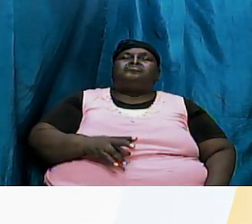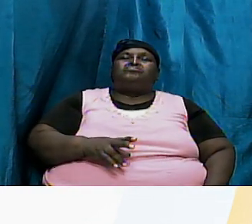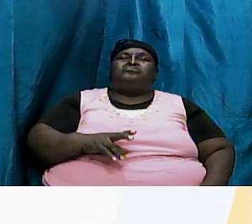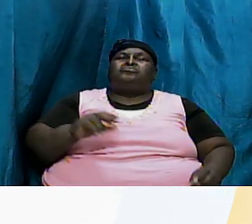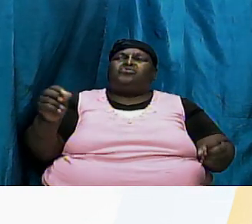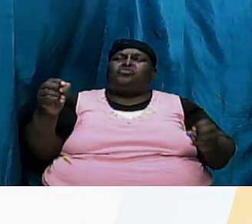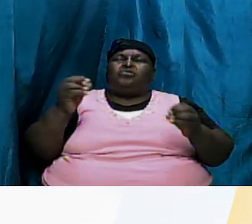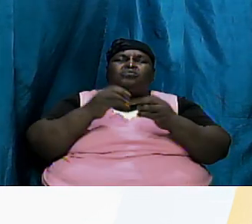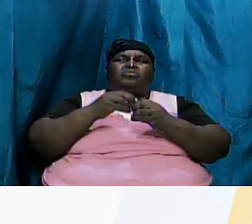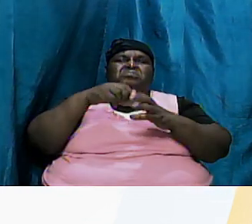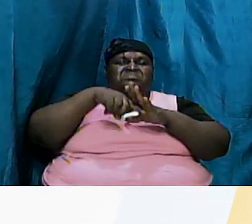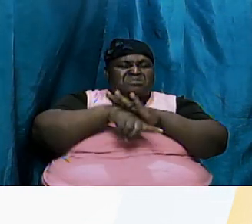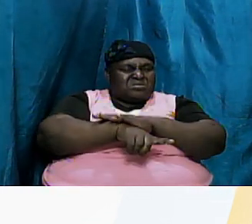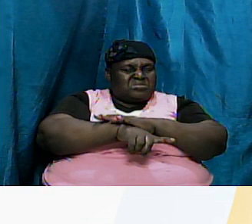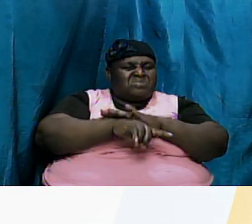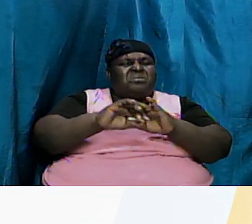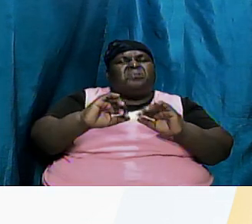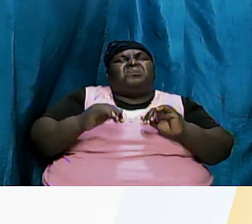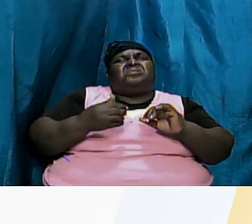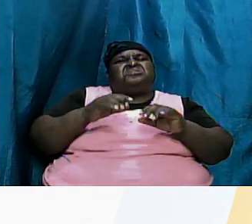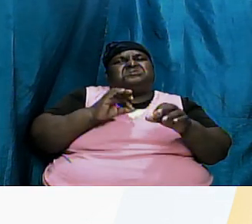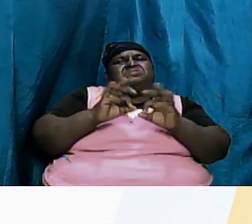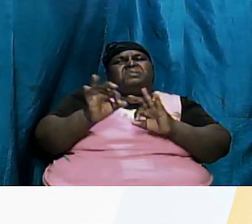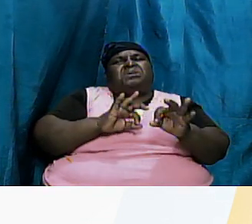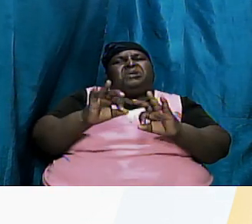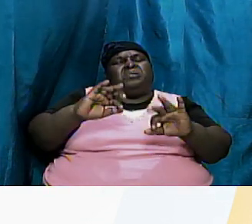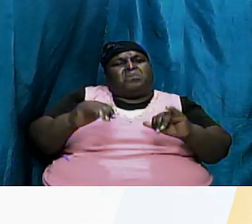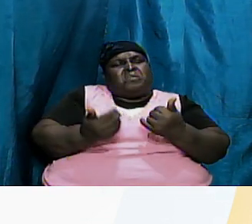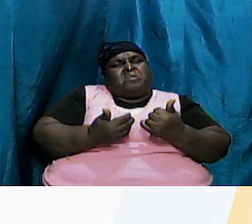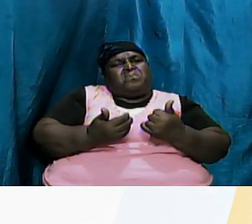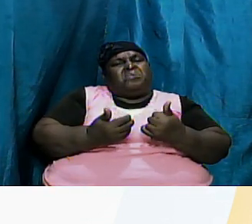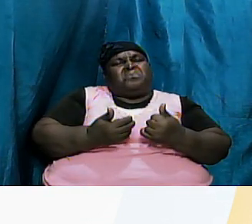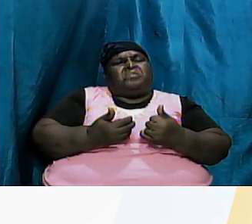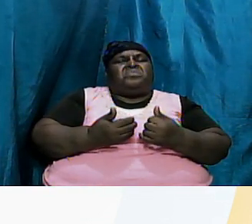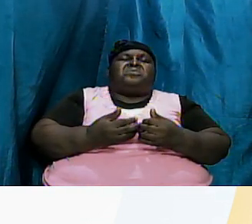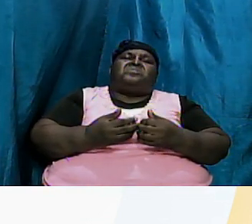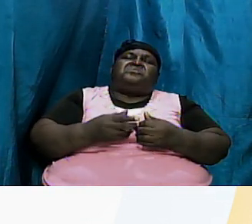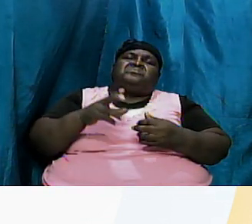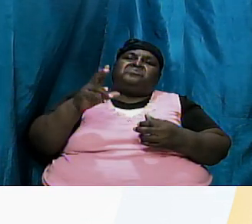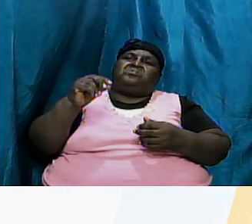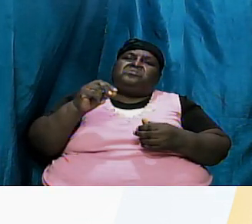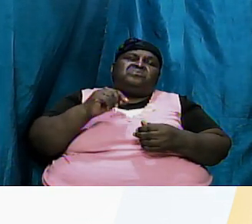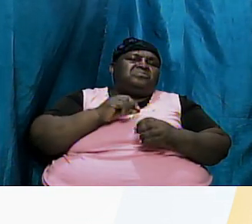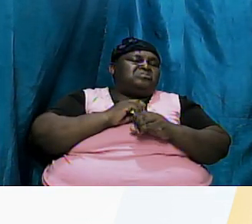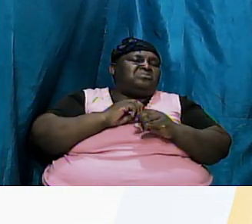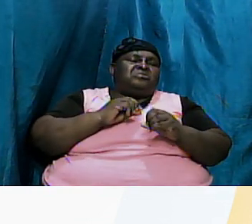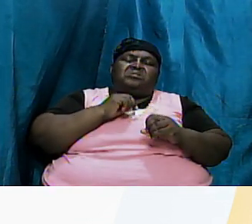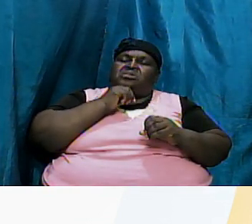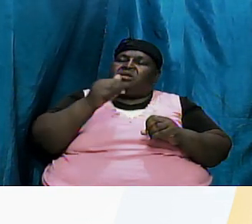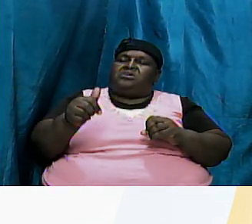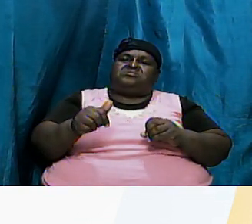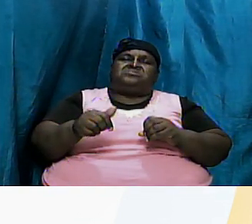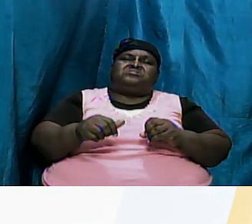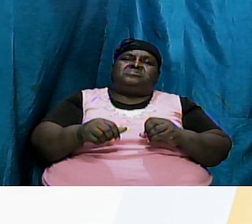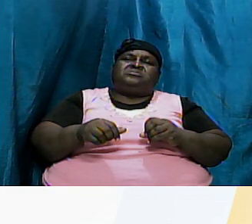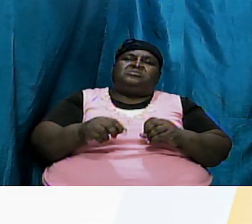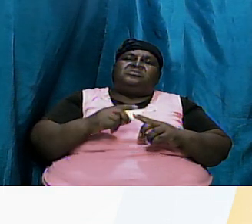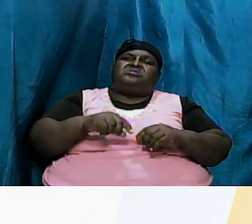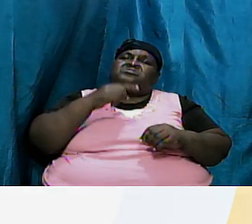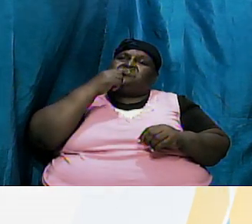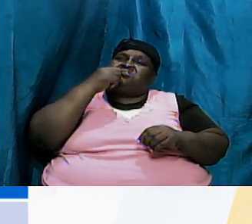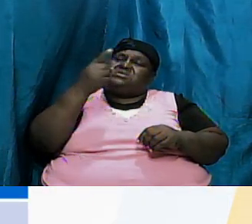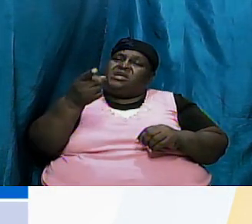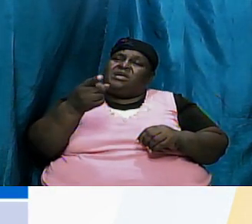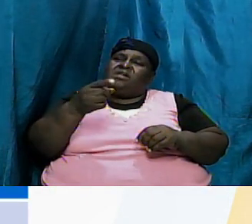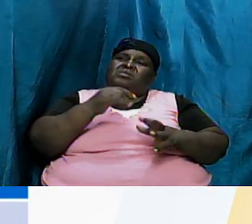explain how and to drill down into all of those things no it does not it just outlines that